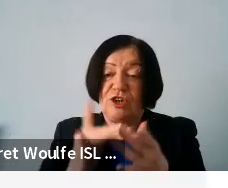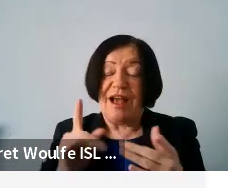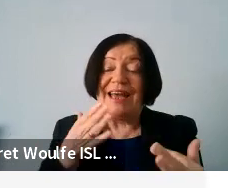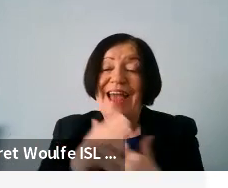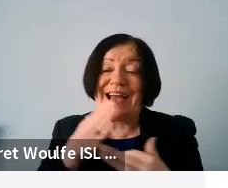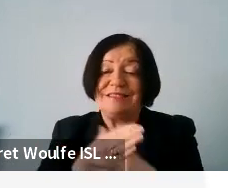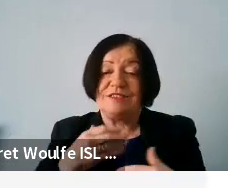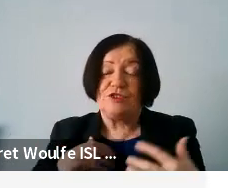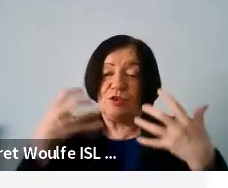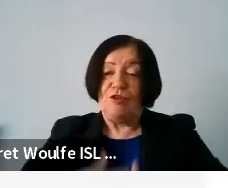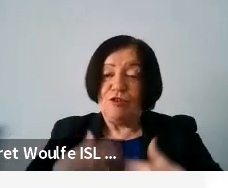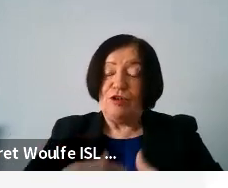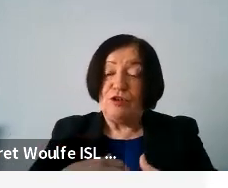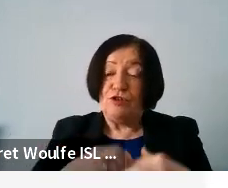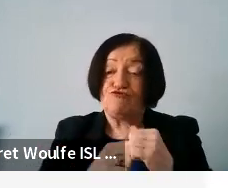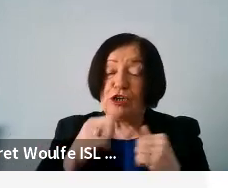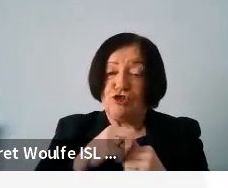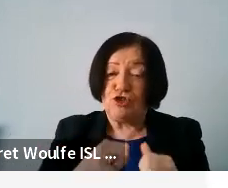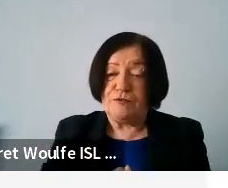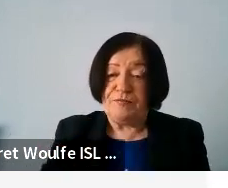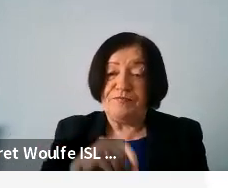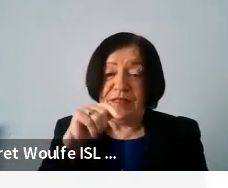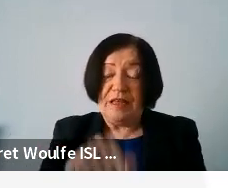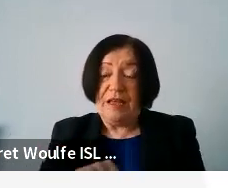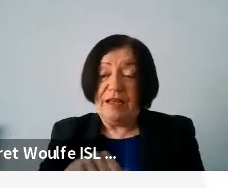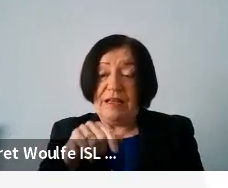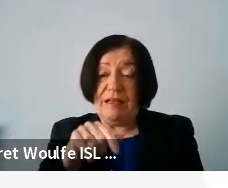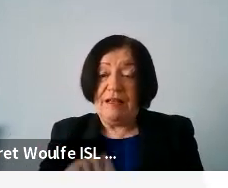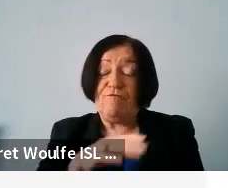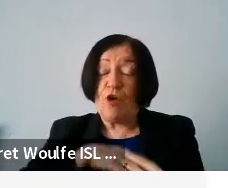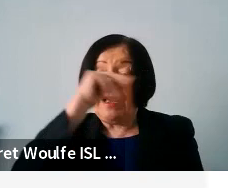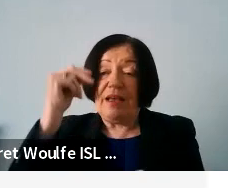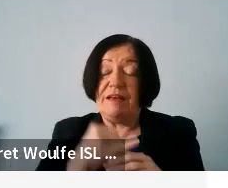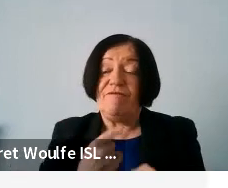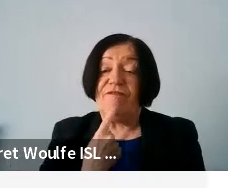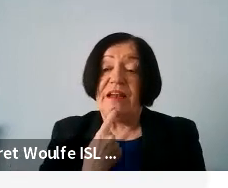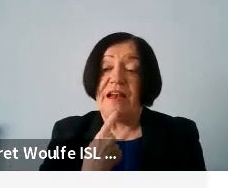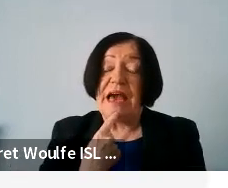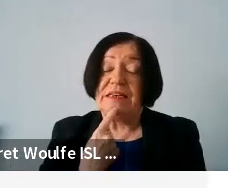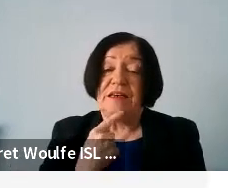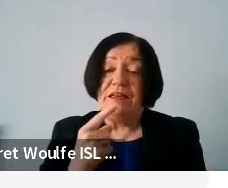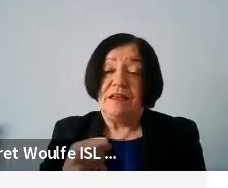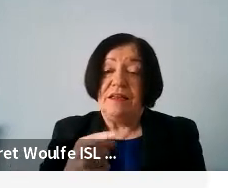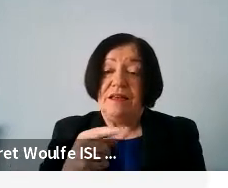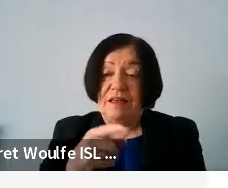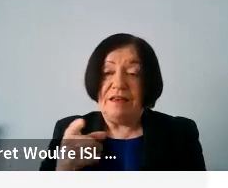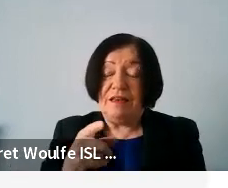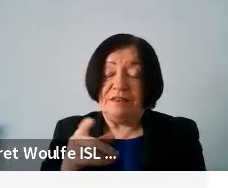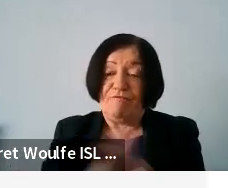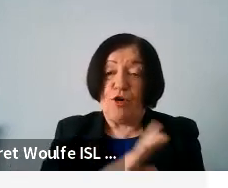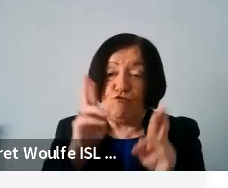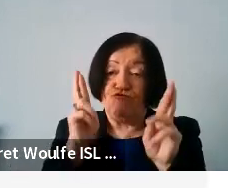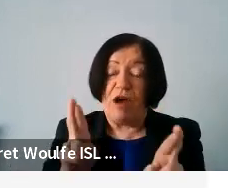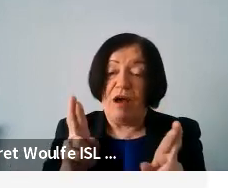technological infrastructures? So here the case was, for example, in Finland. In Finland, it is a fundamental right. This means